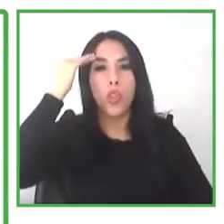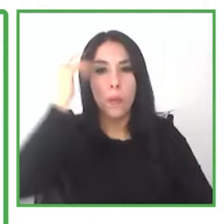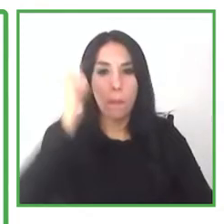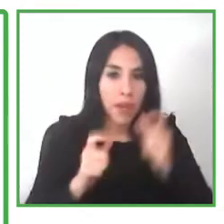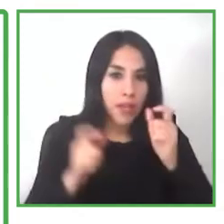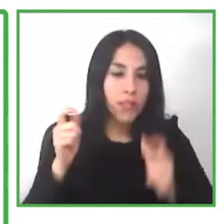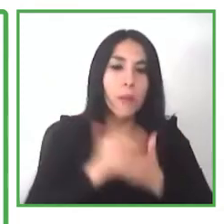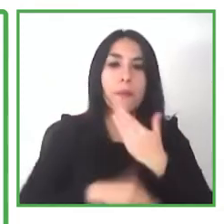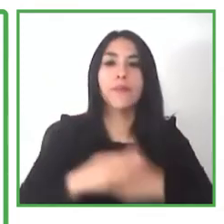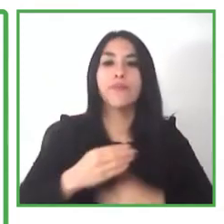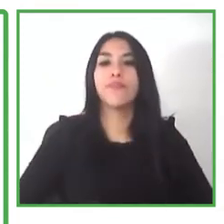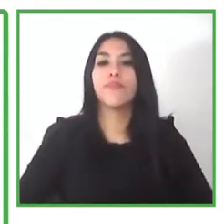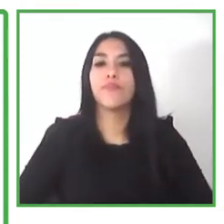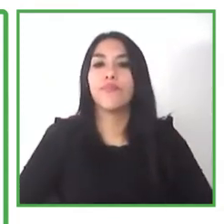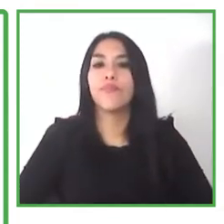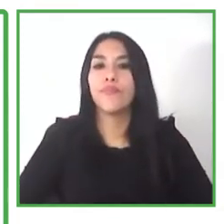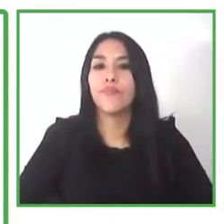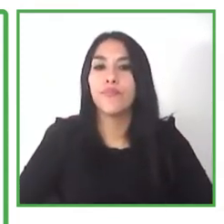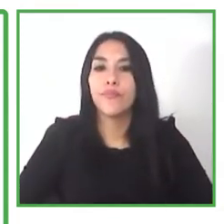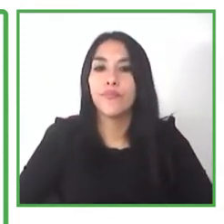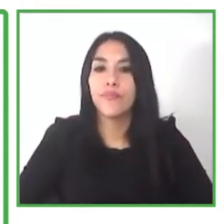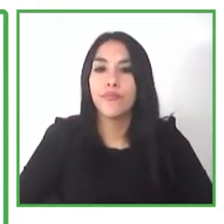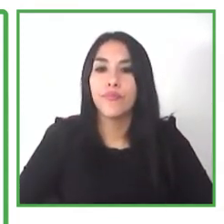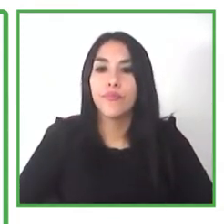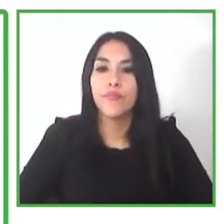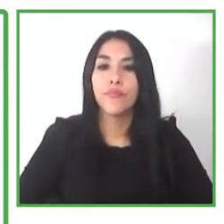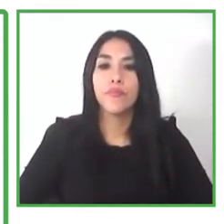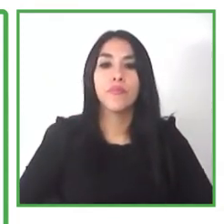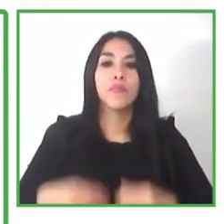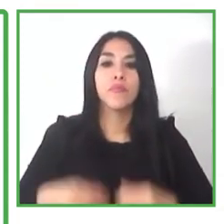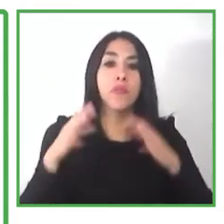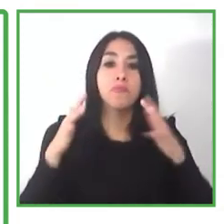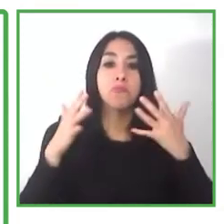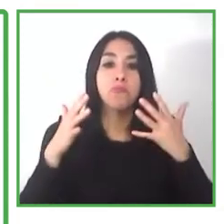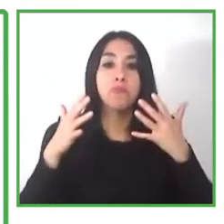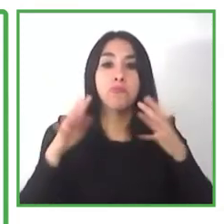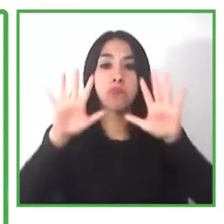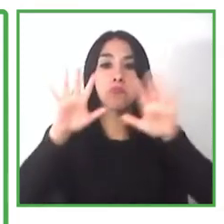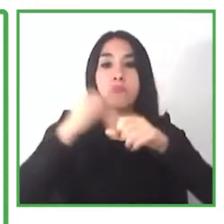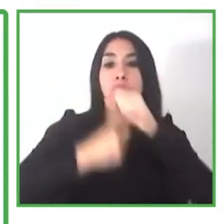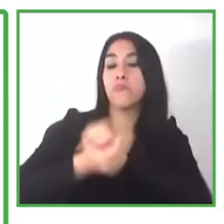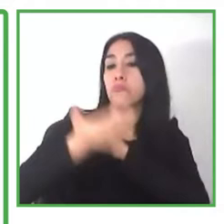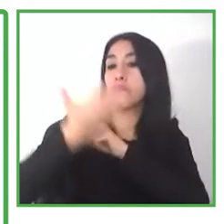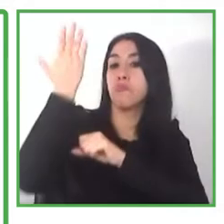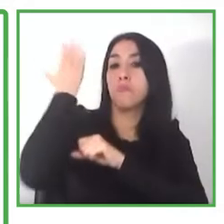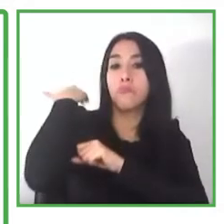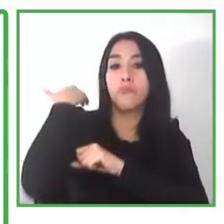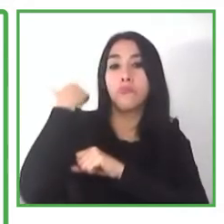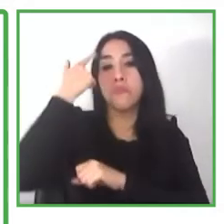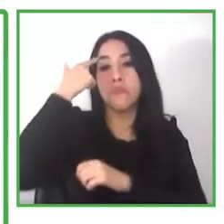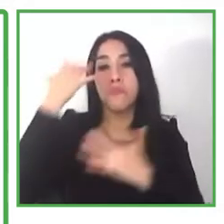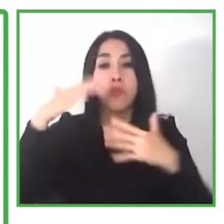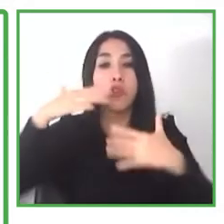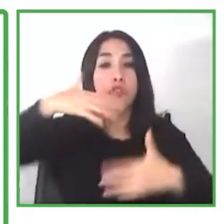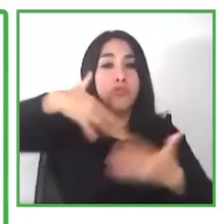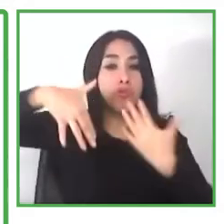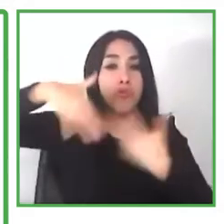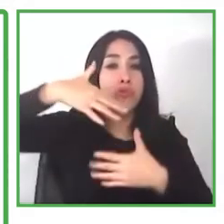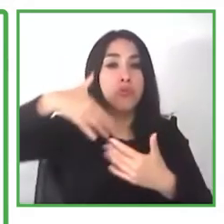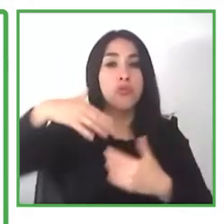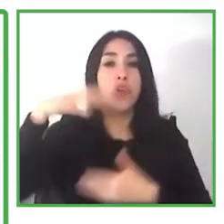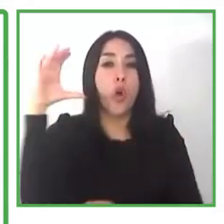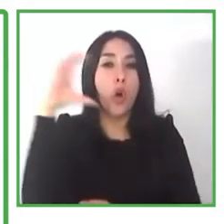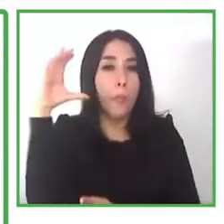ago and think about a context like colombia was to think like a very uh slow